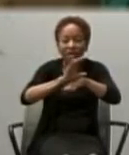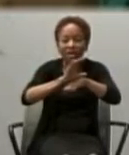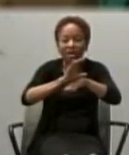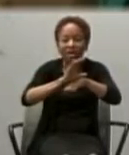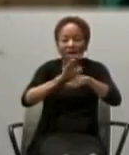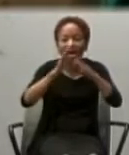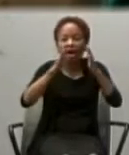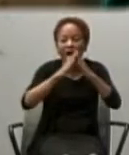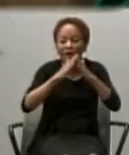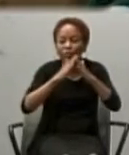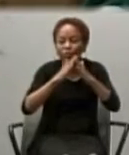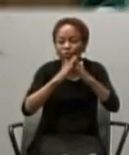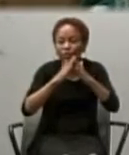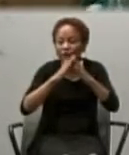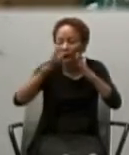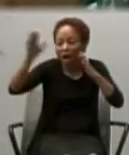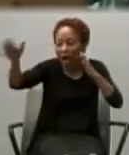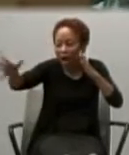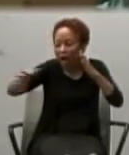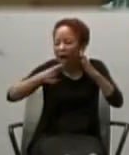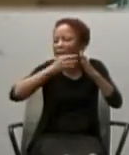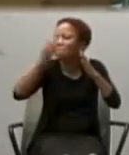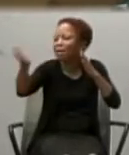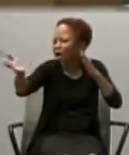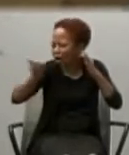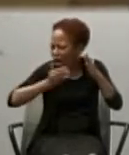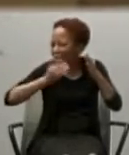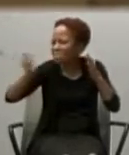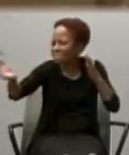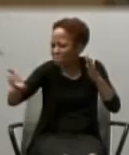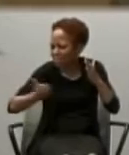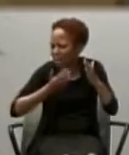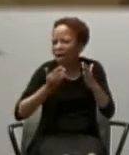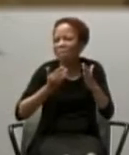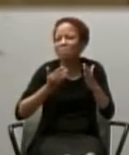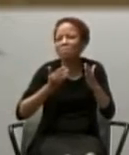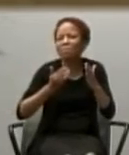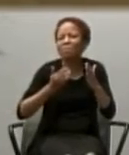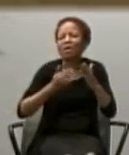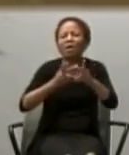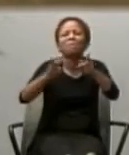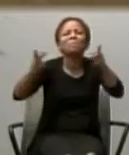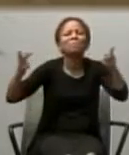It is the house of joy. It is the place, conversion.